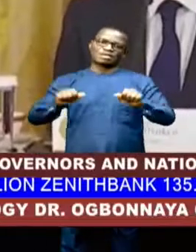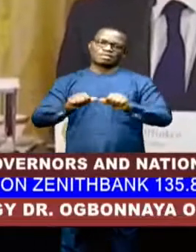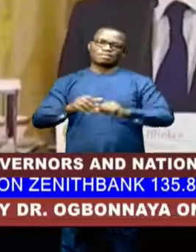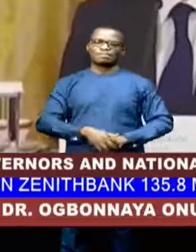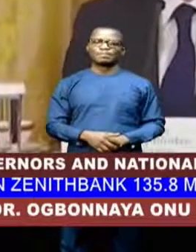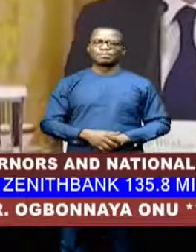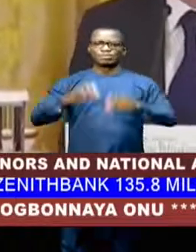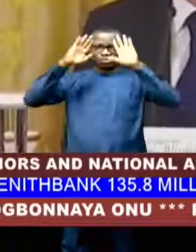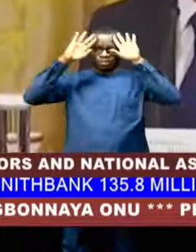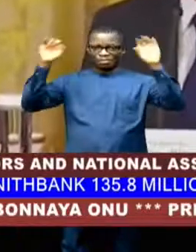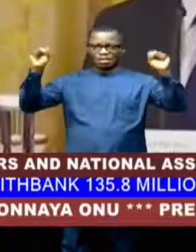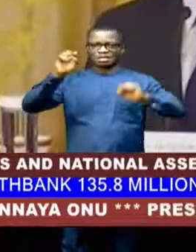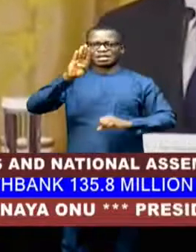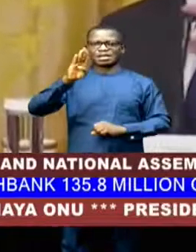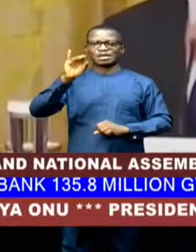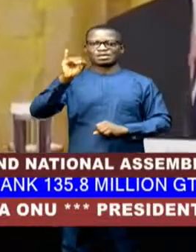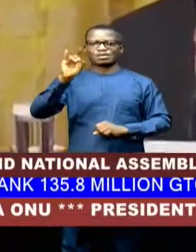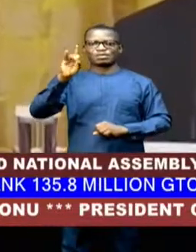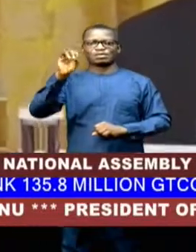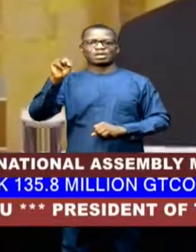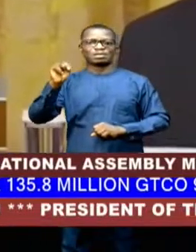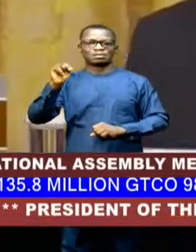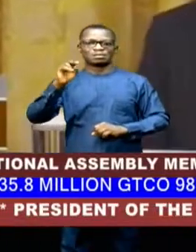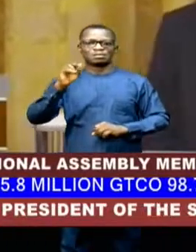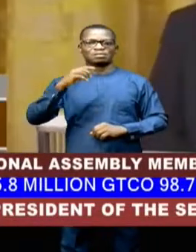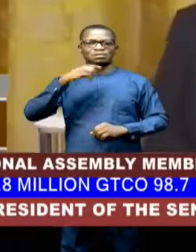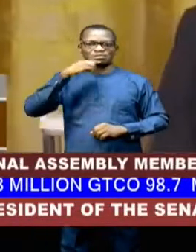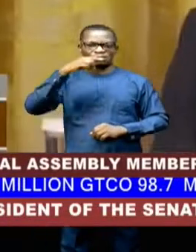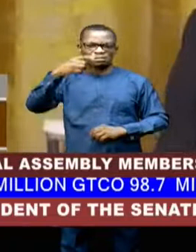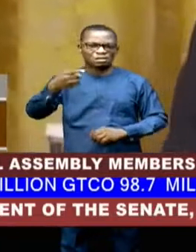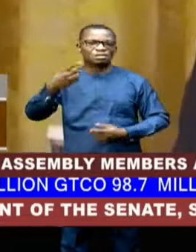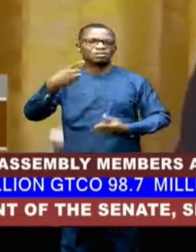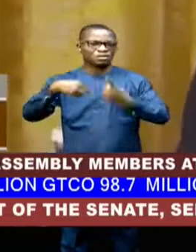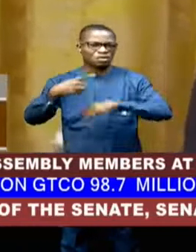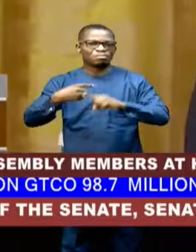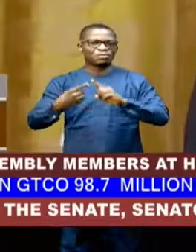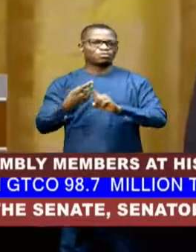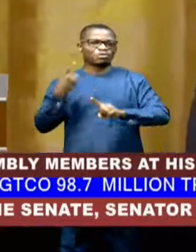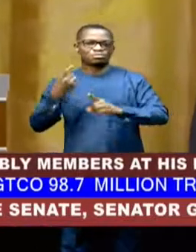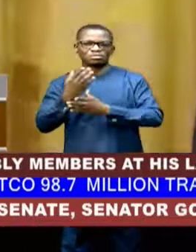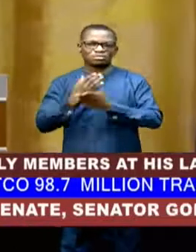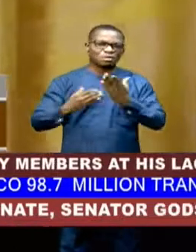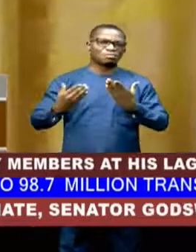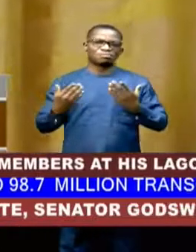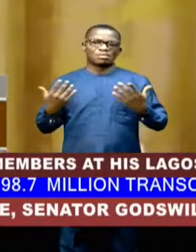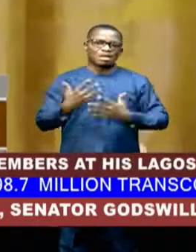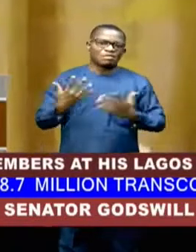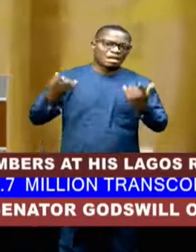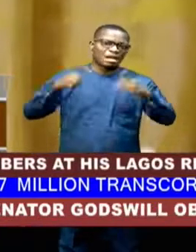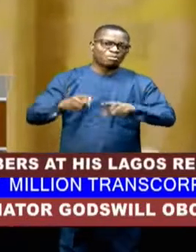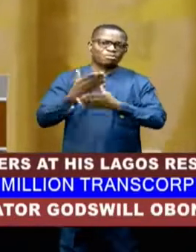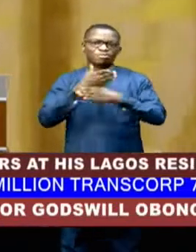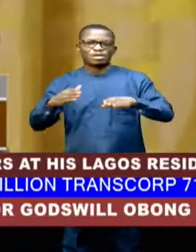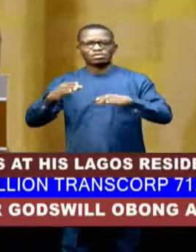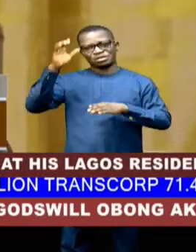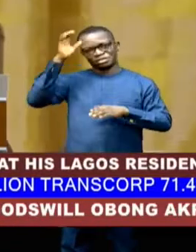President Biden's comments are coming amid regular skirmishes and rising tensions between Chinese and Philippine coast